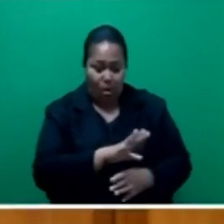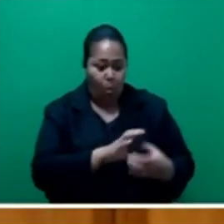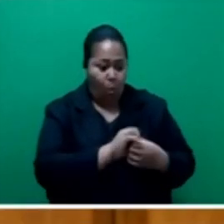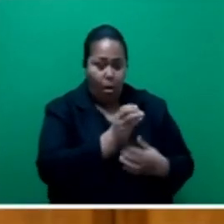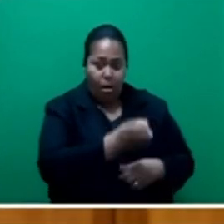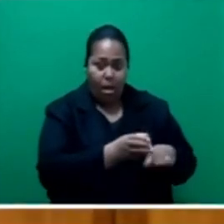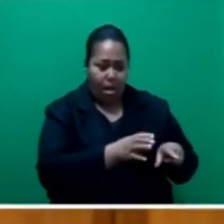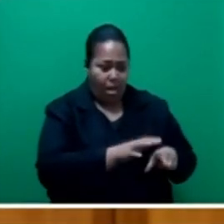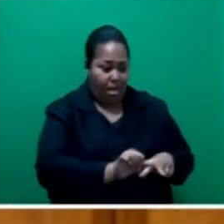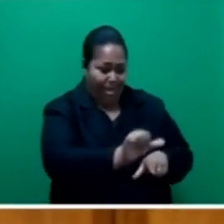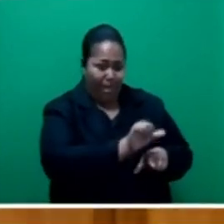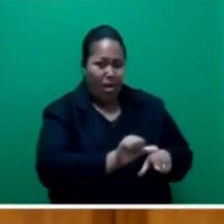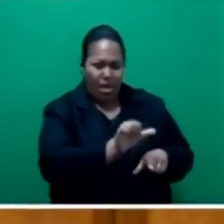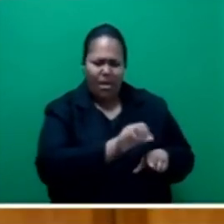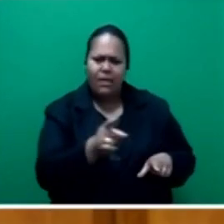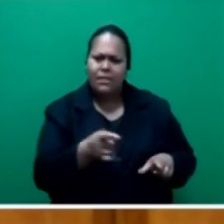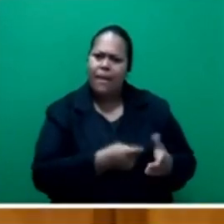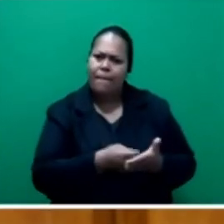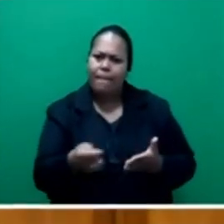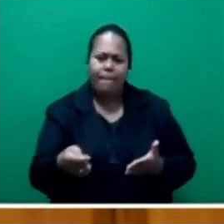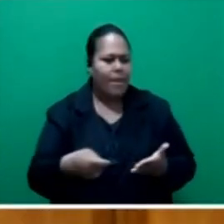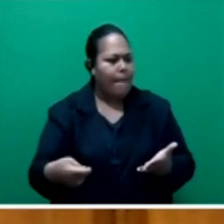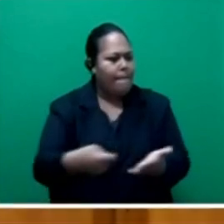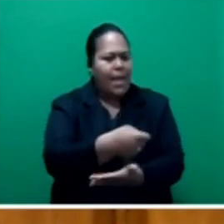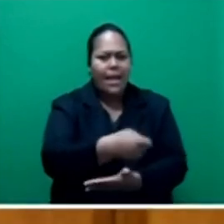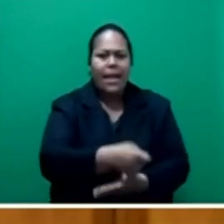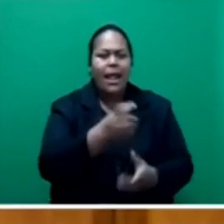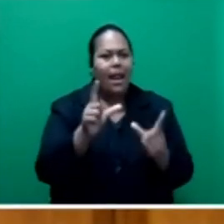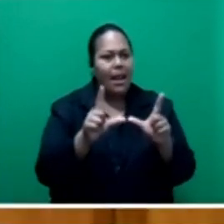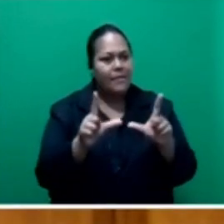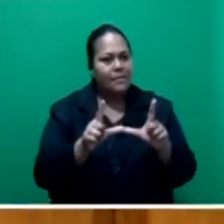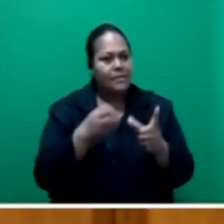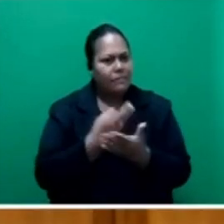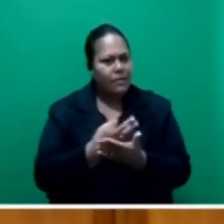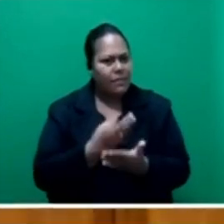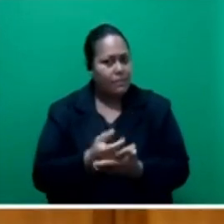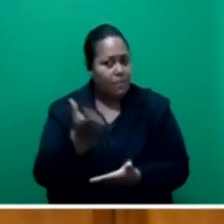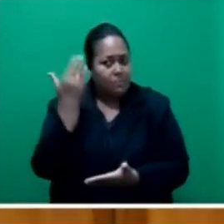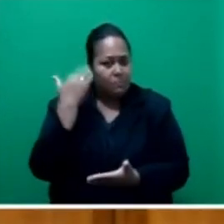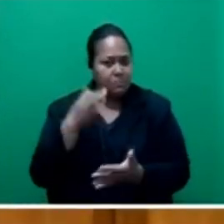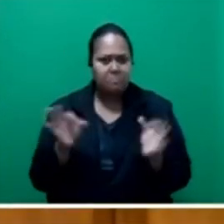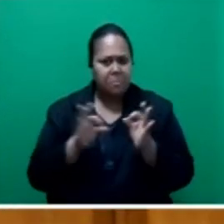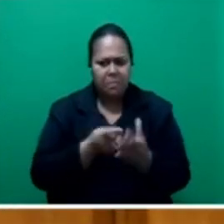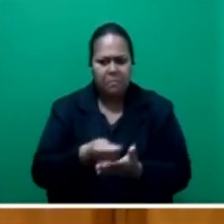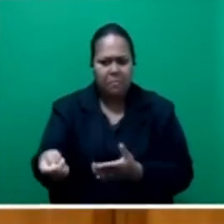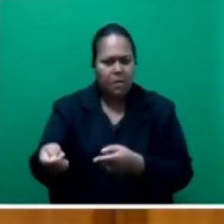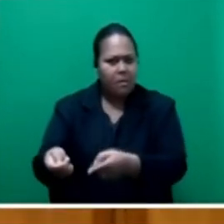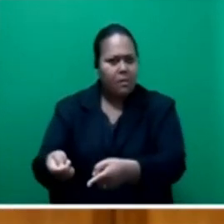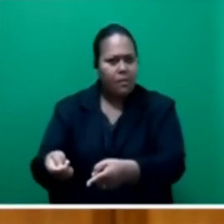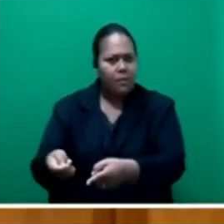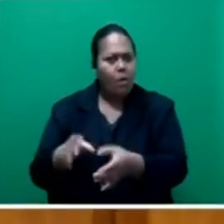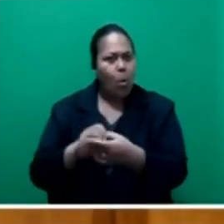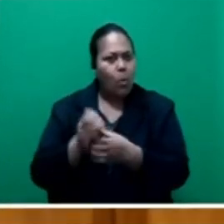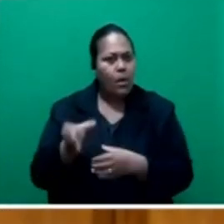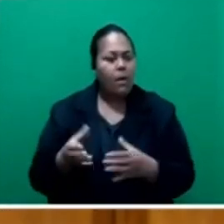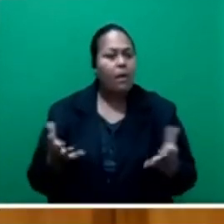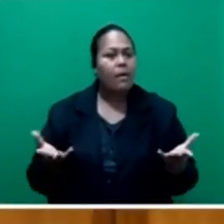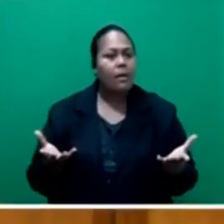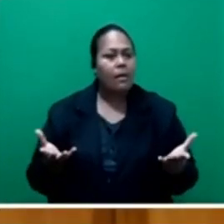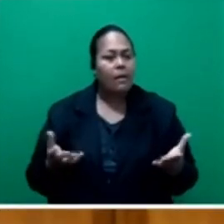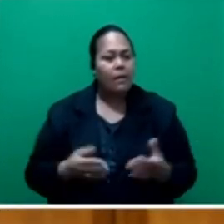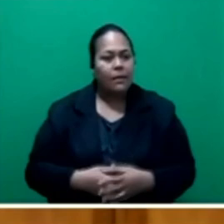those fishing in the Ngole Ngole. In the past few years, no such payment has been made. No other Ngole Ngole owner,